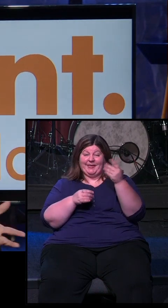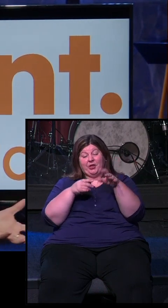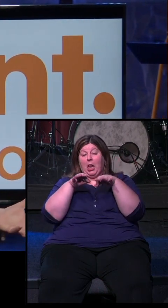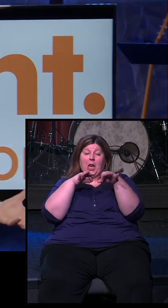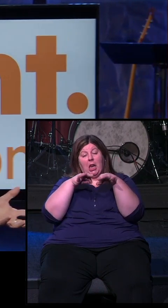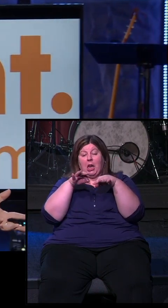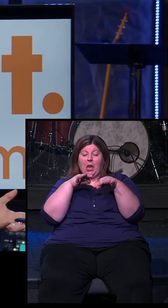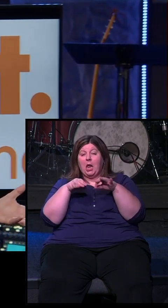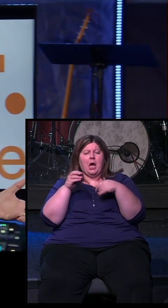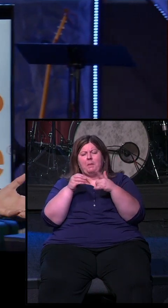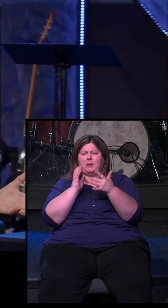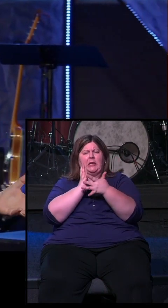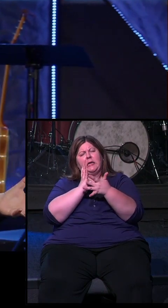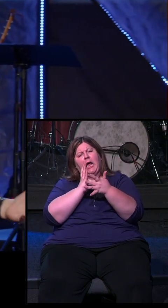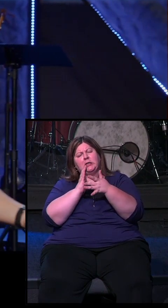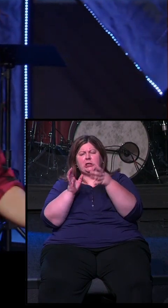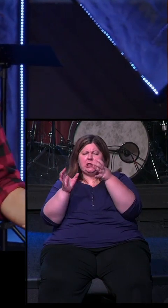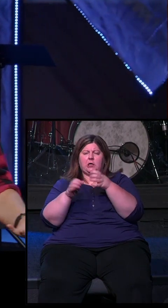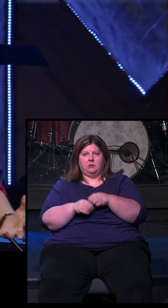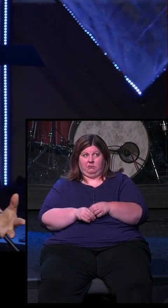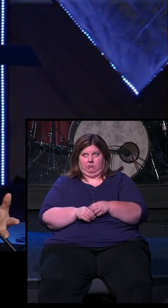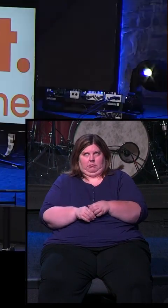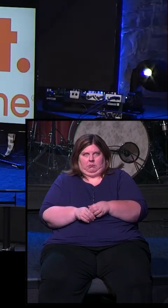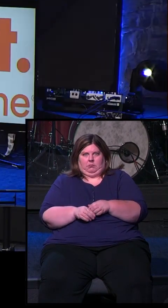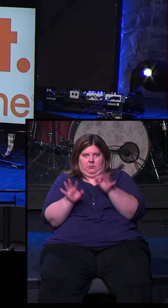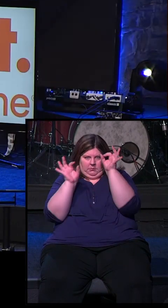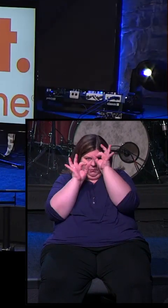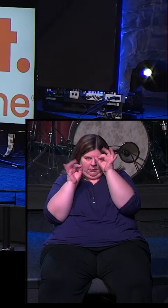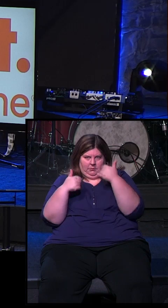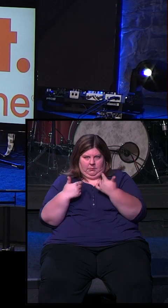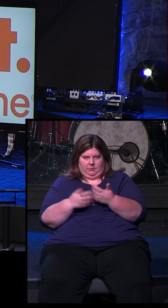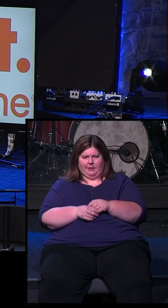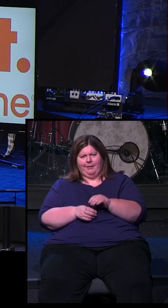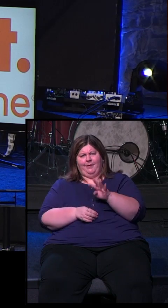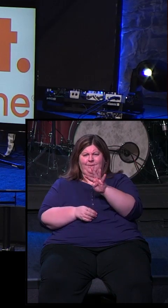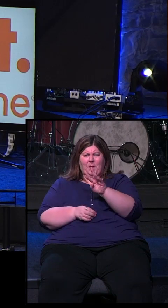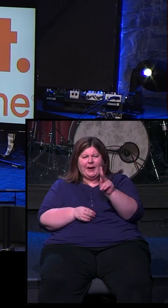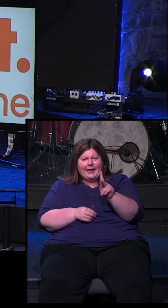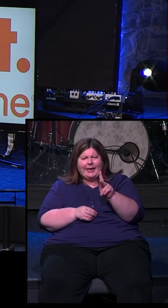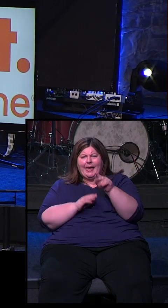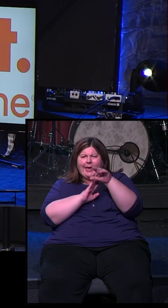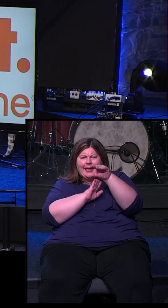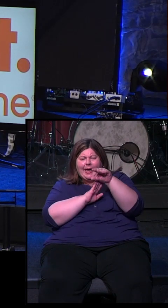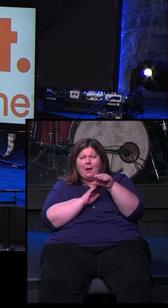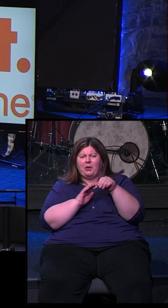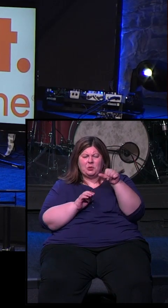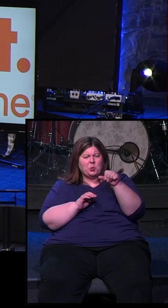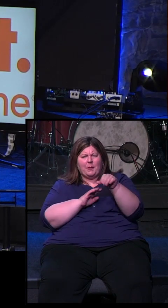starts telling us about all this technology that I didn't even know existed. 4K cameras, like doorbell cameras,